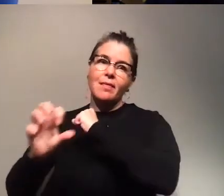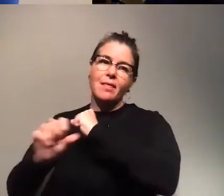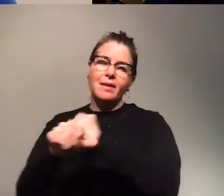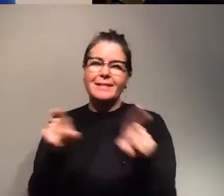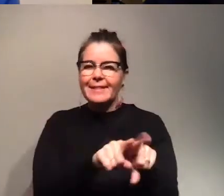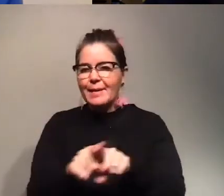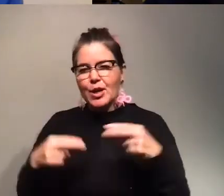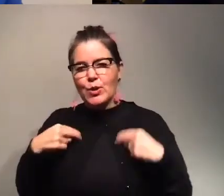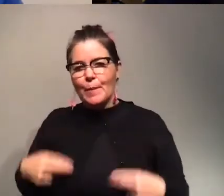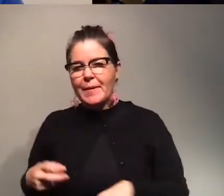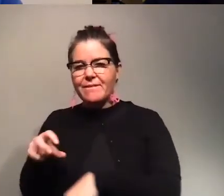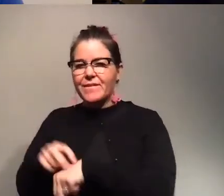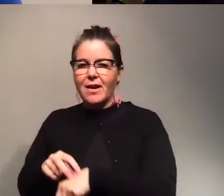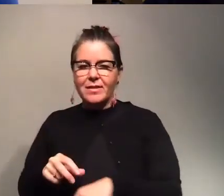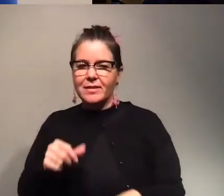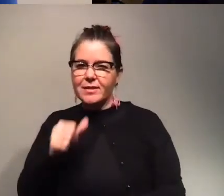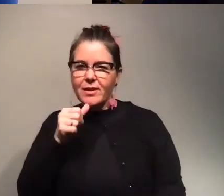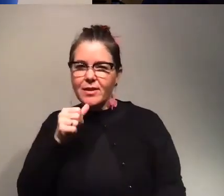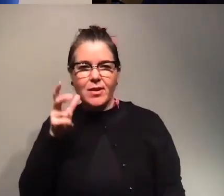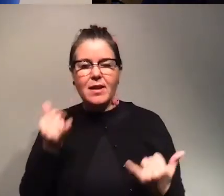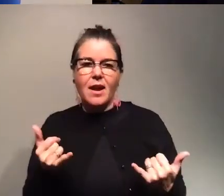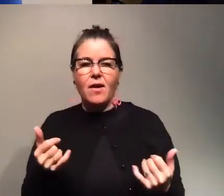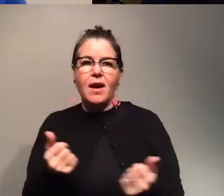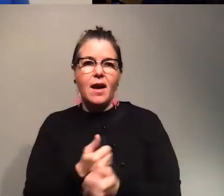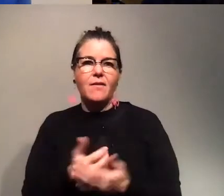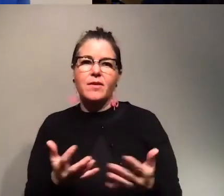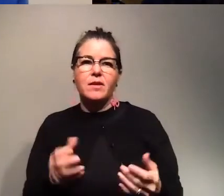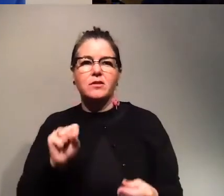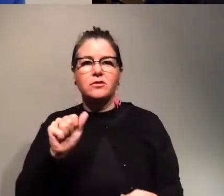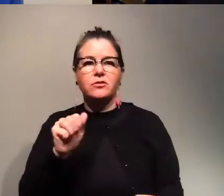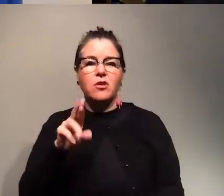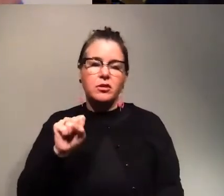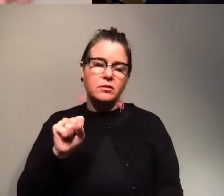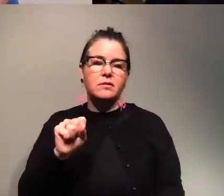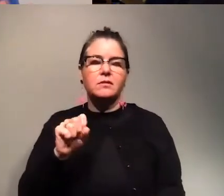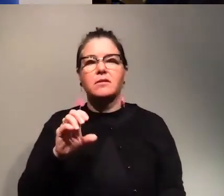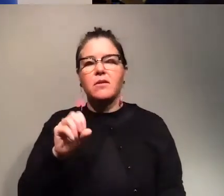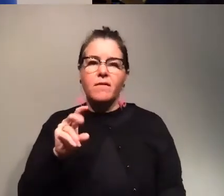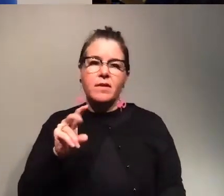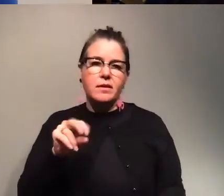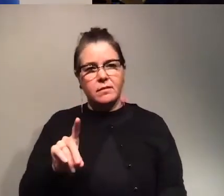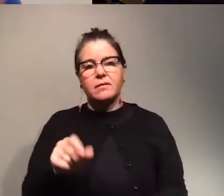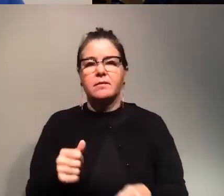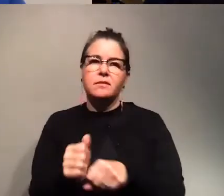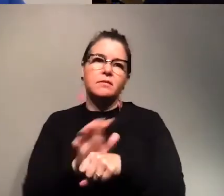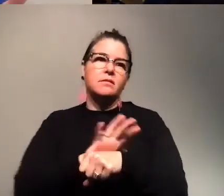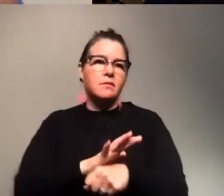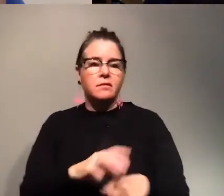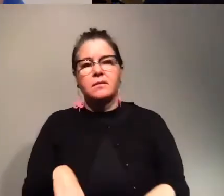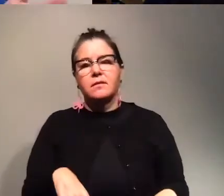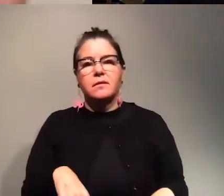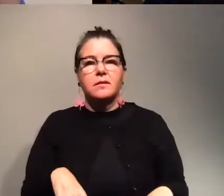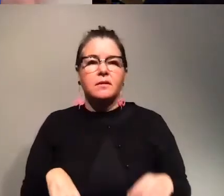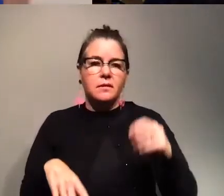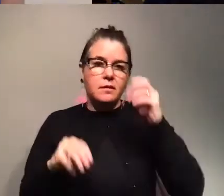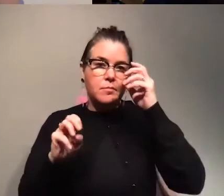yeah like we don't hear right now it's like everything about SARS-CoV-2 and SARS uh you know SARS-CoV-1 and MERS